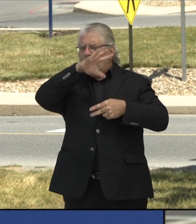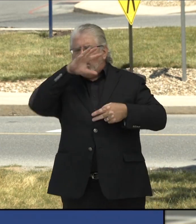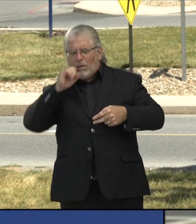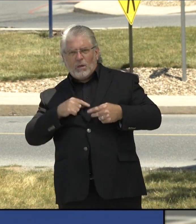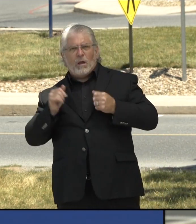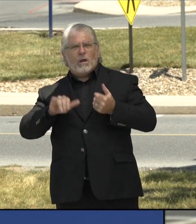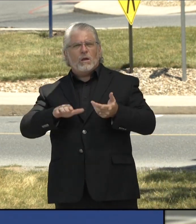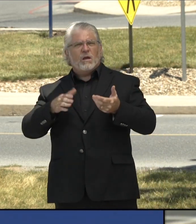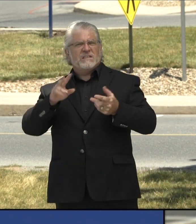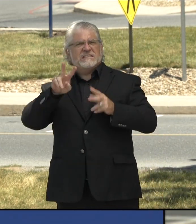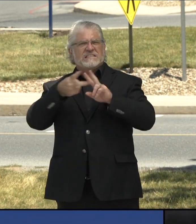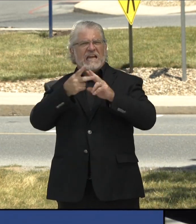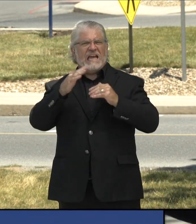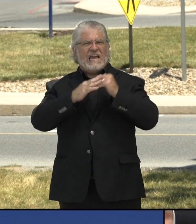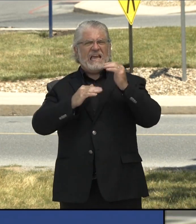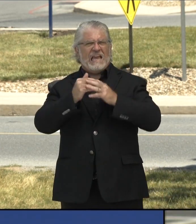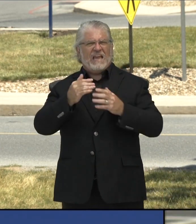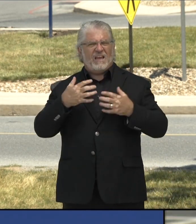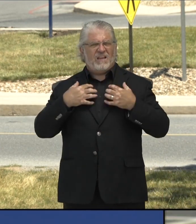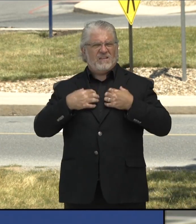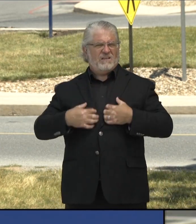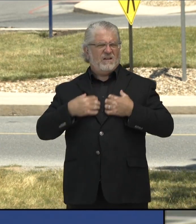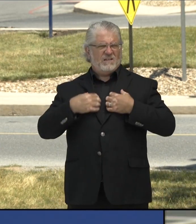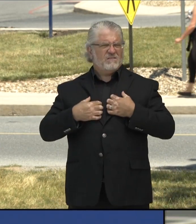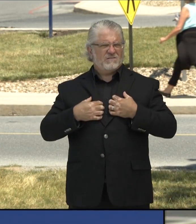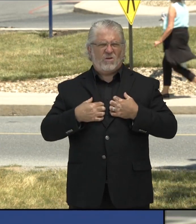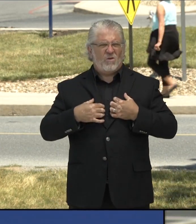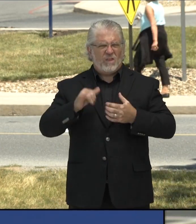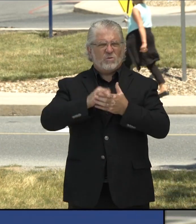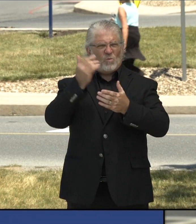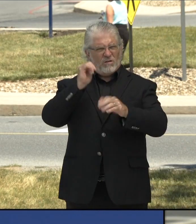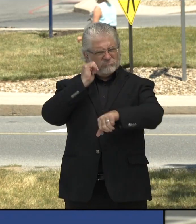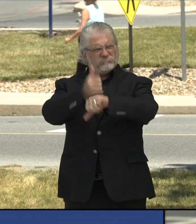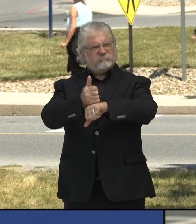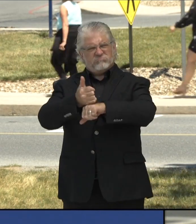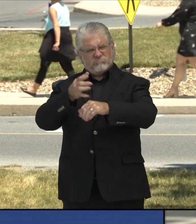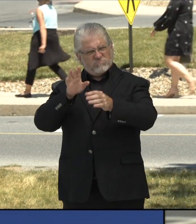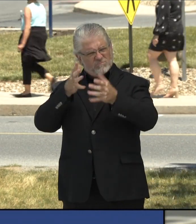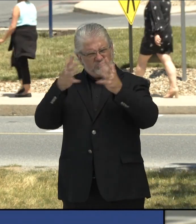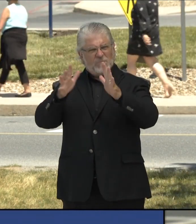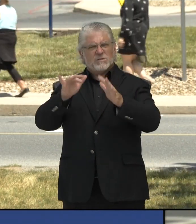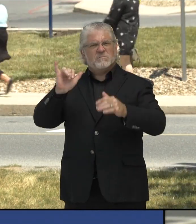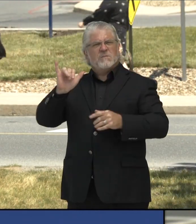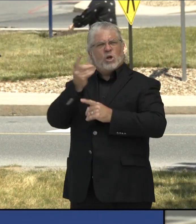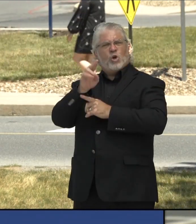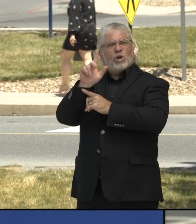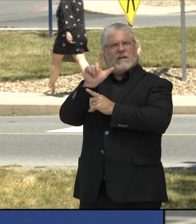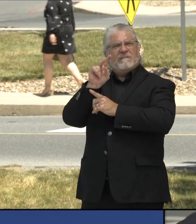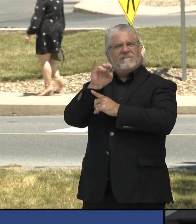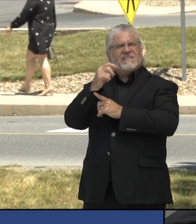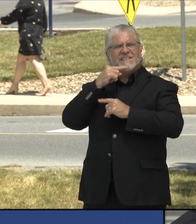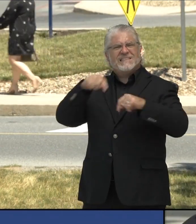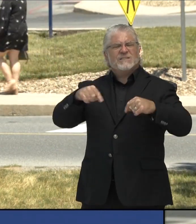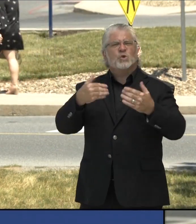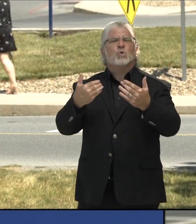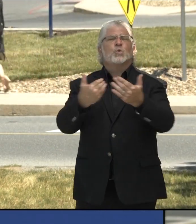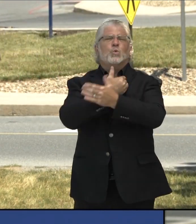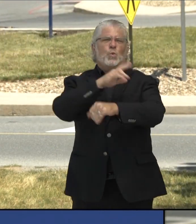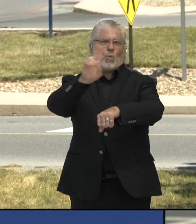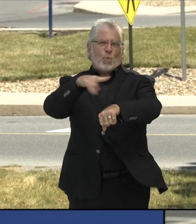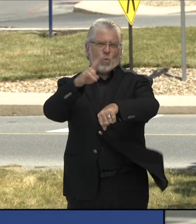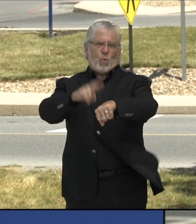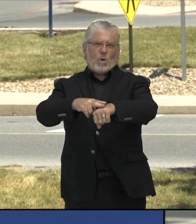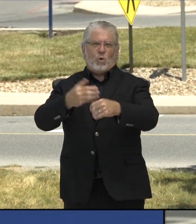So people just stopped doing it. And I think Dr. Levine is right that we're trying to get a new normal and whether we like it or not, infectious